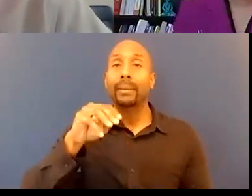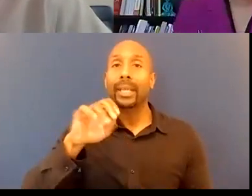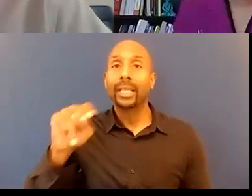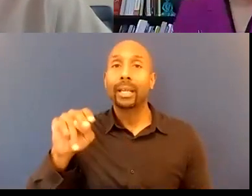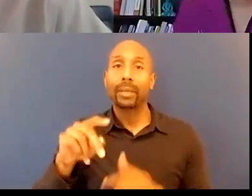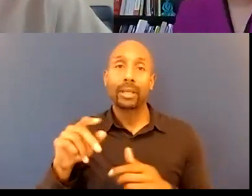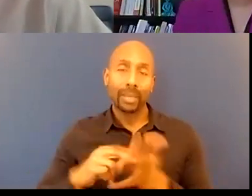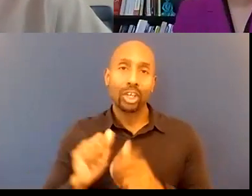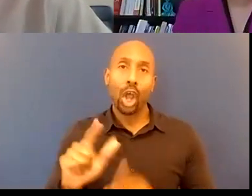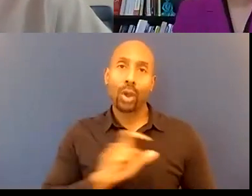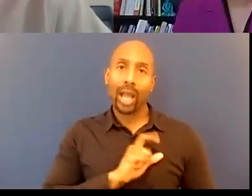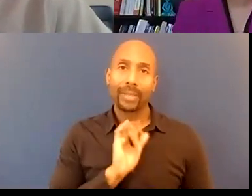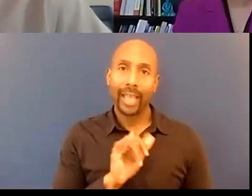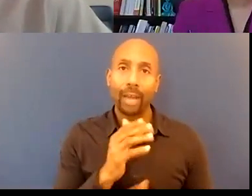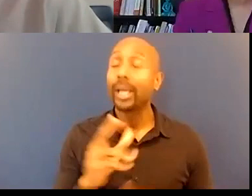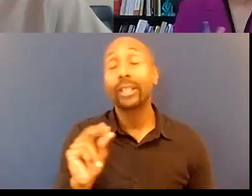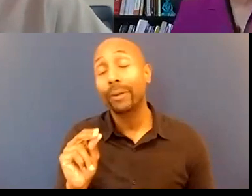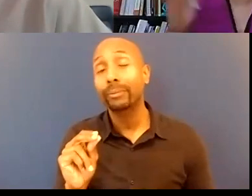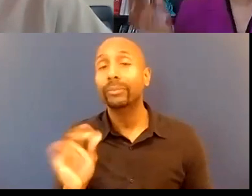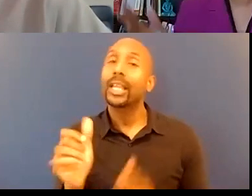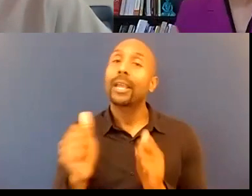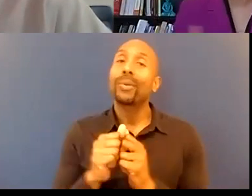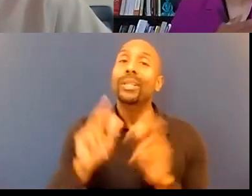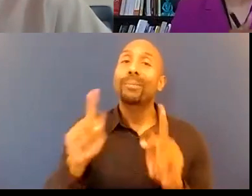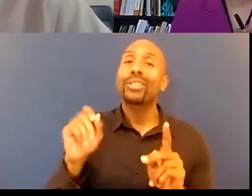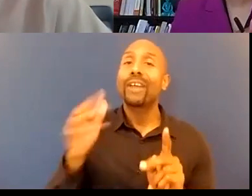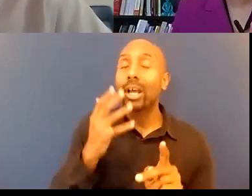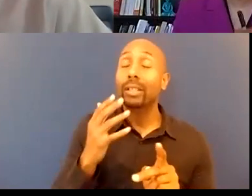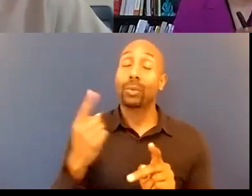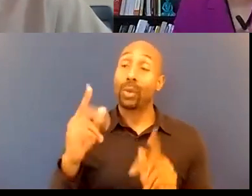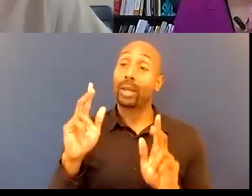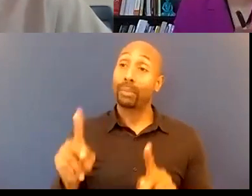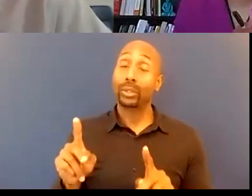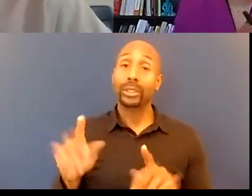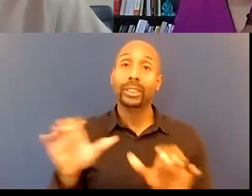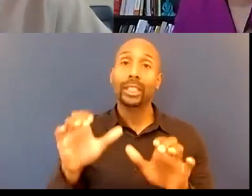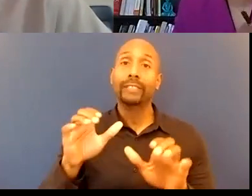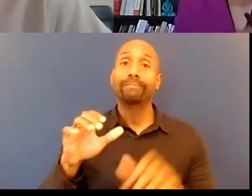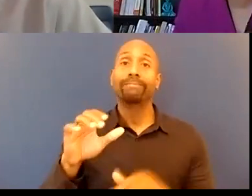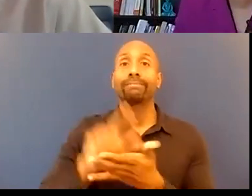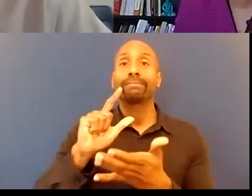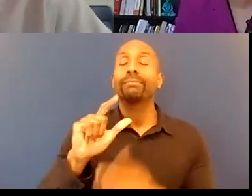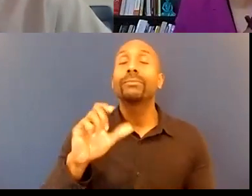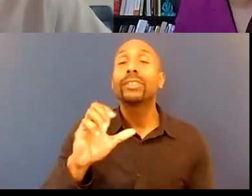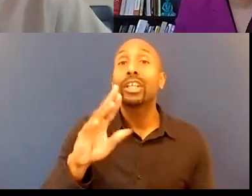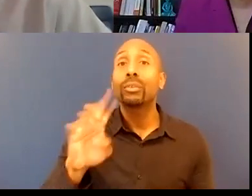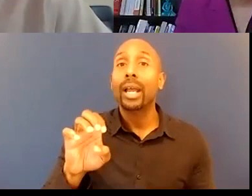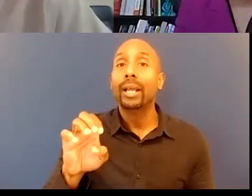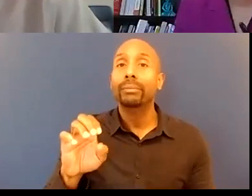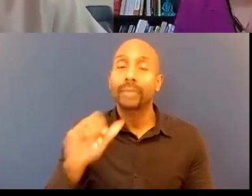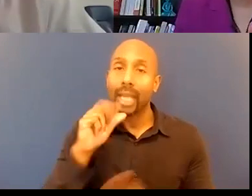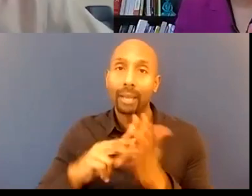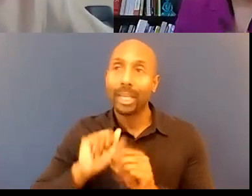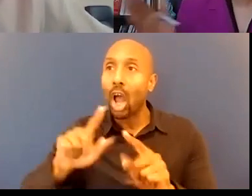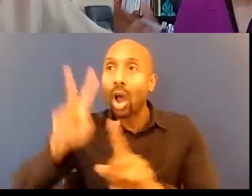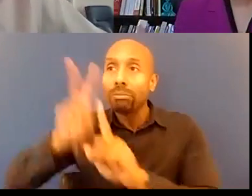when you have a person of color commit a crime we're not all that way that's one person why are we being attached to the individual decision that